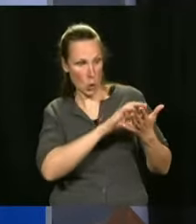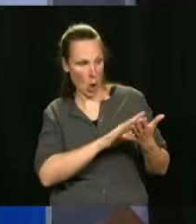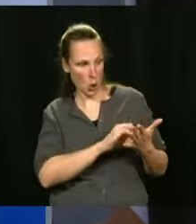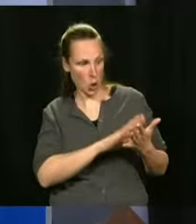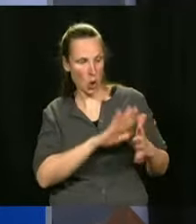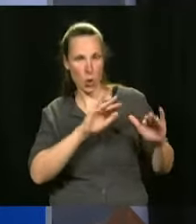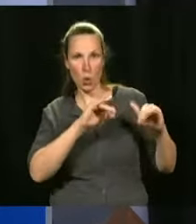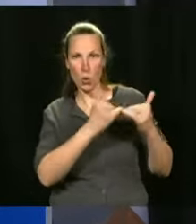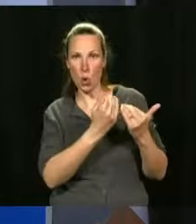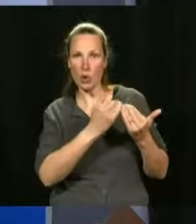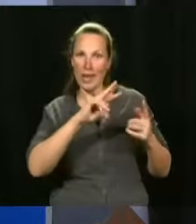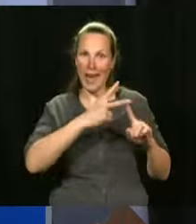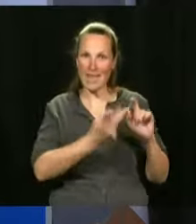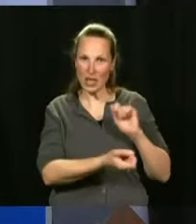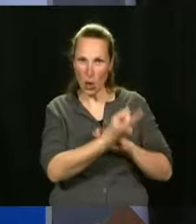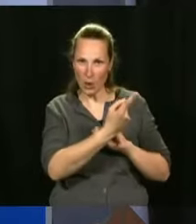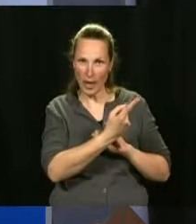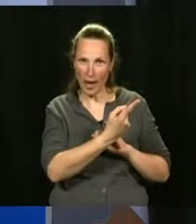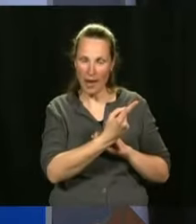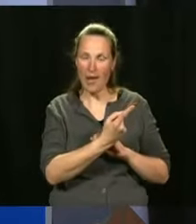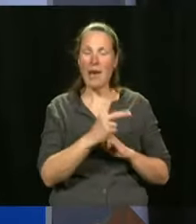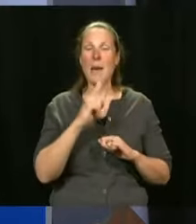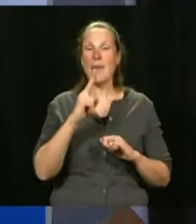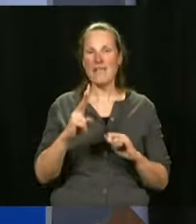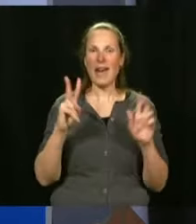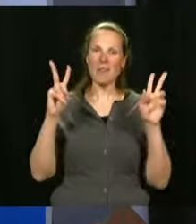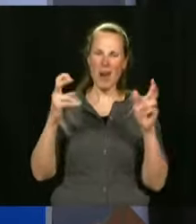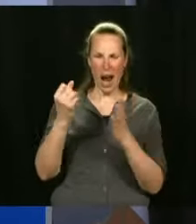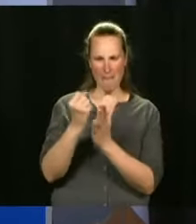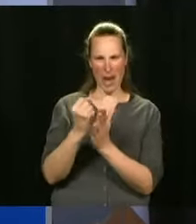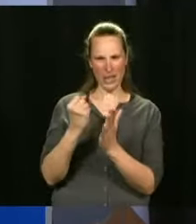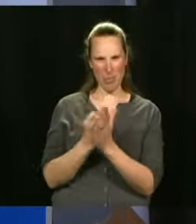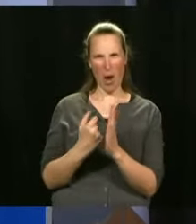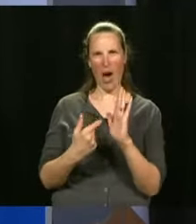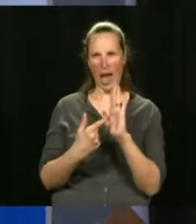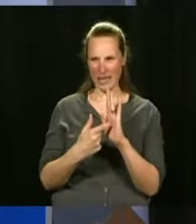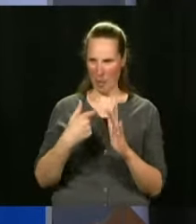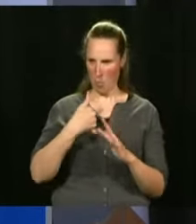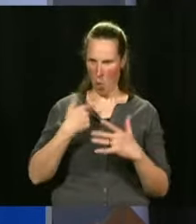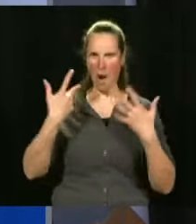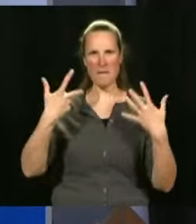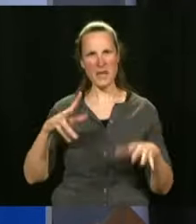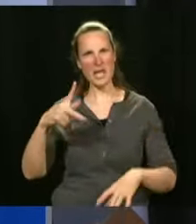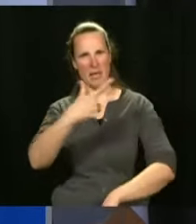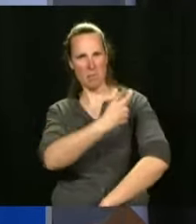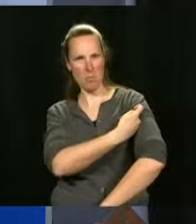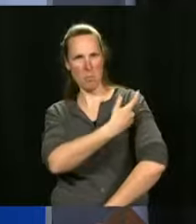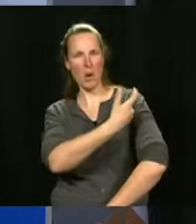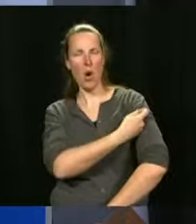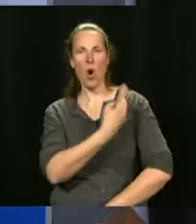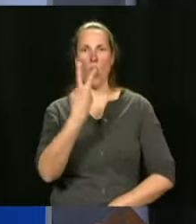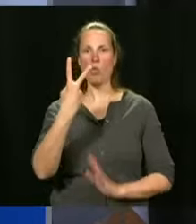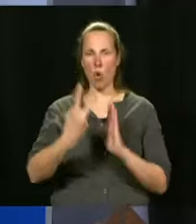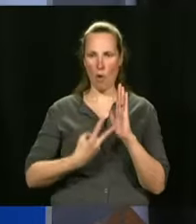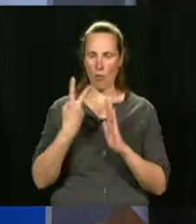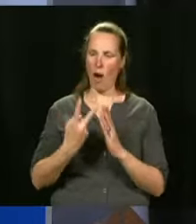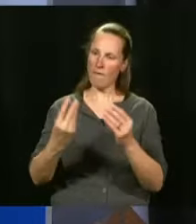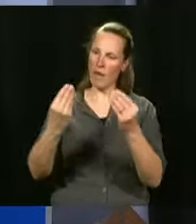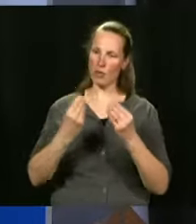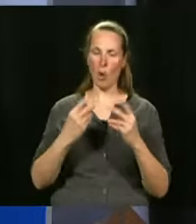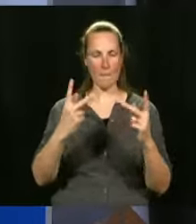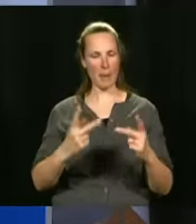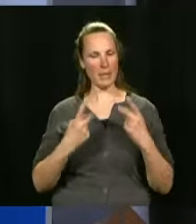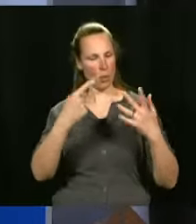as to what we can do with the passport, so I was vaccinated two doses is going to give me access to this type of thing. What we want to do